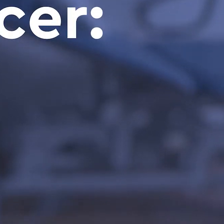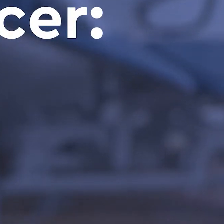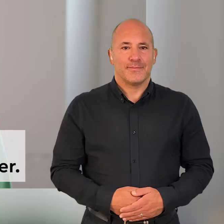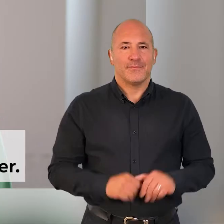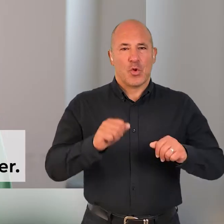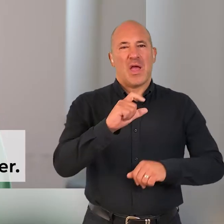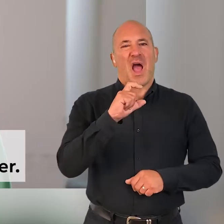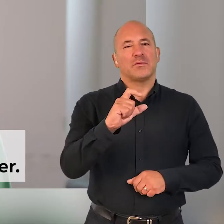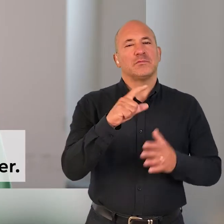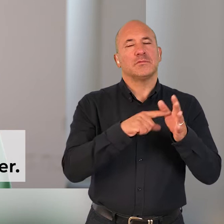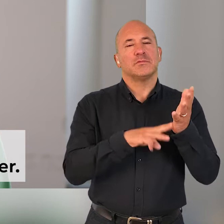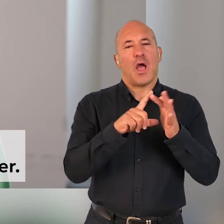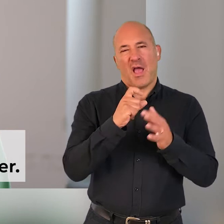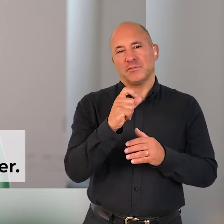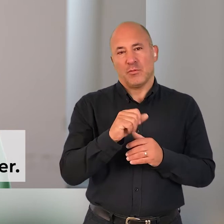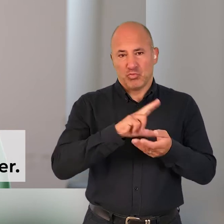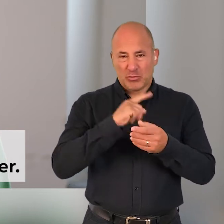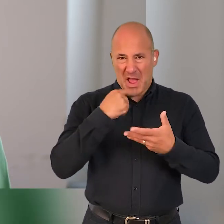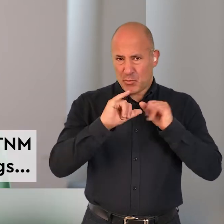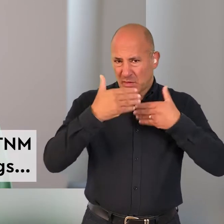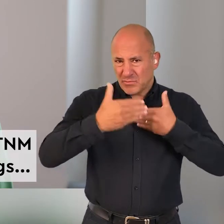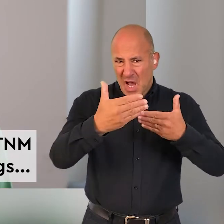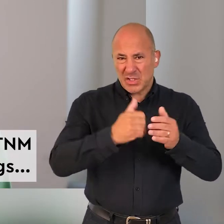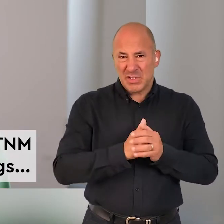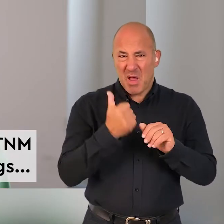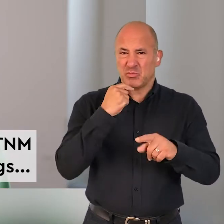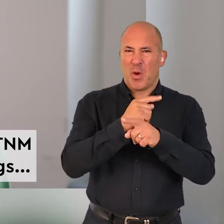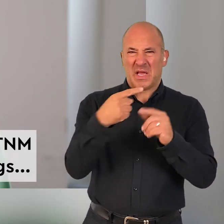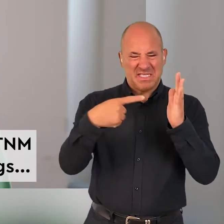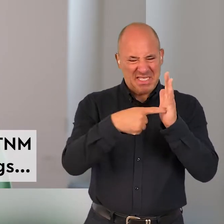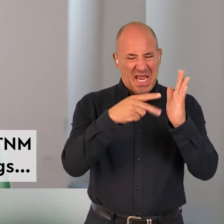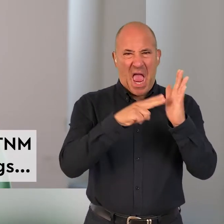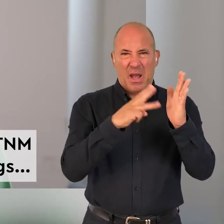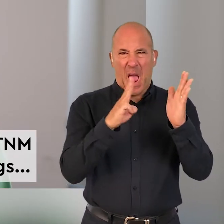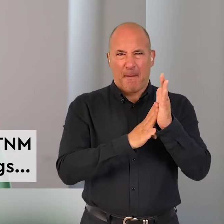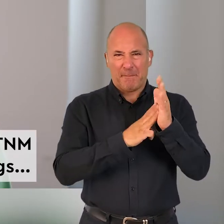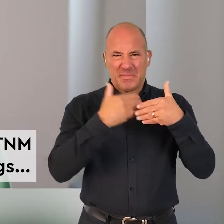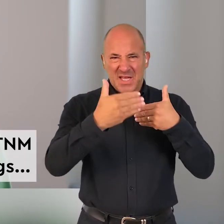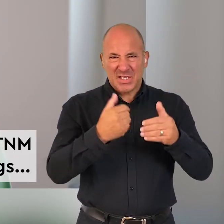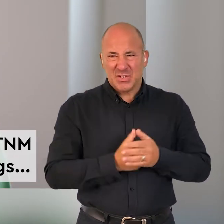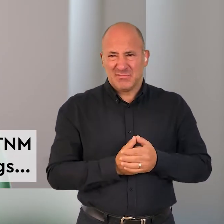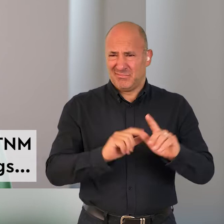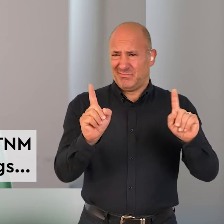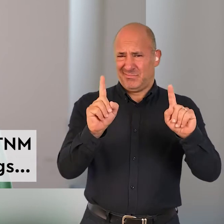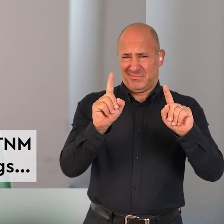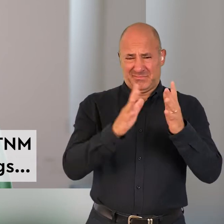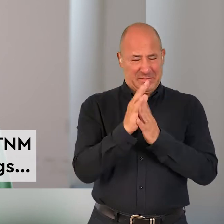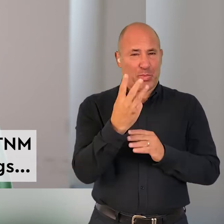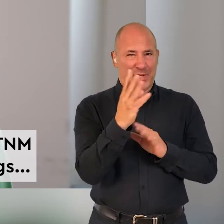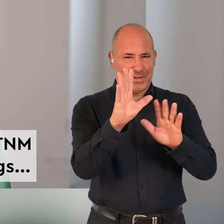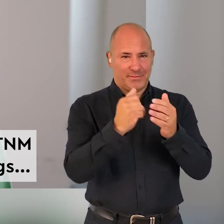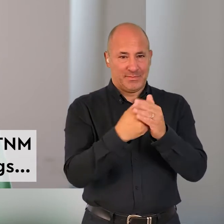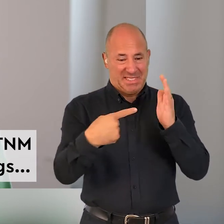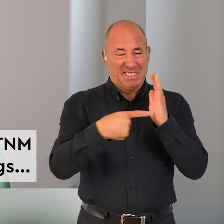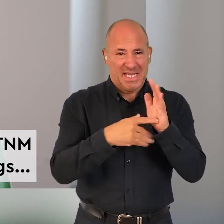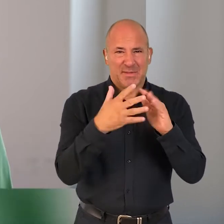the doctor will explain the stage of your cancer you may hear doctors talk about a TNM stage so that stands